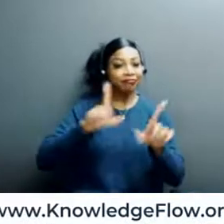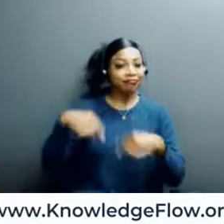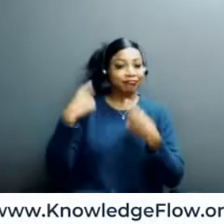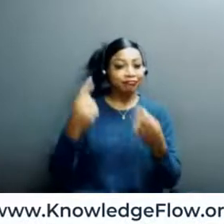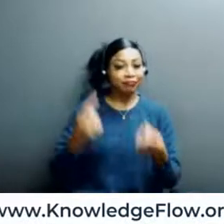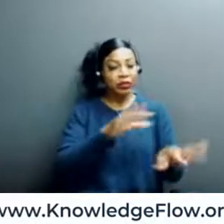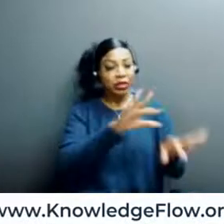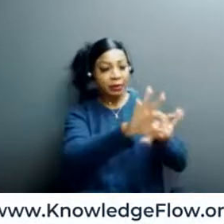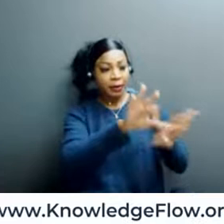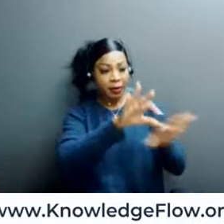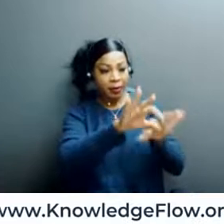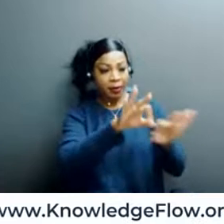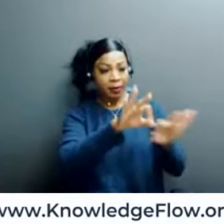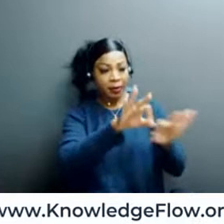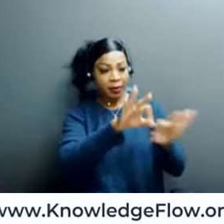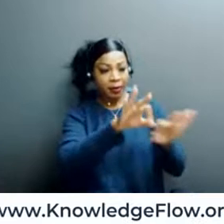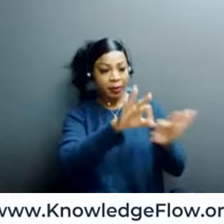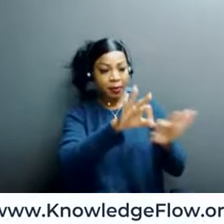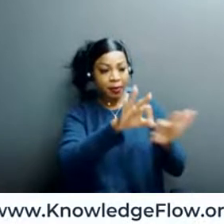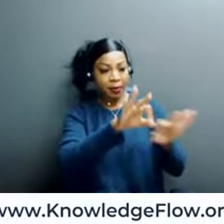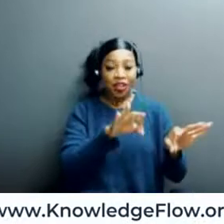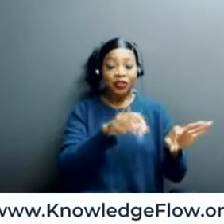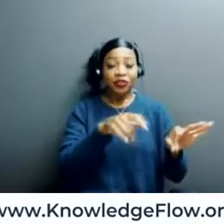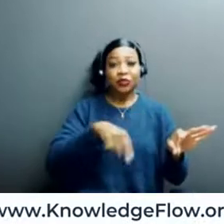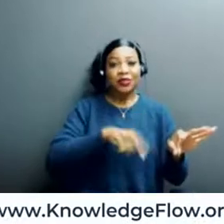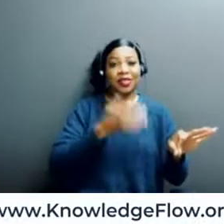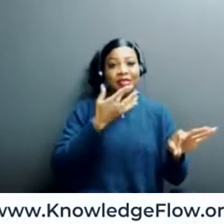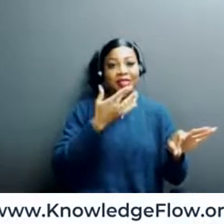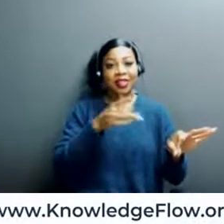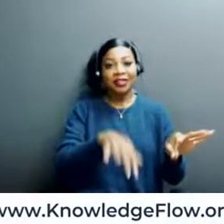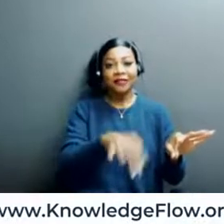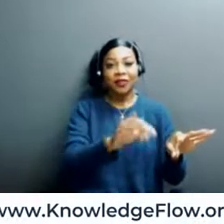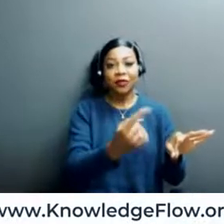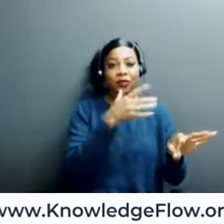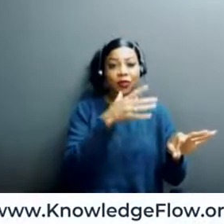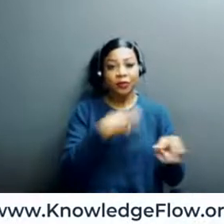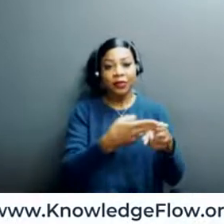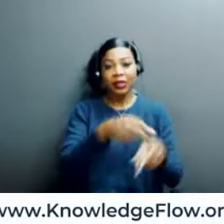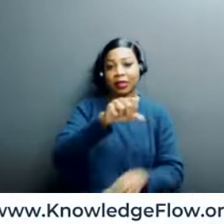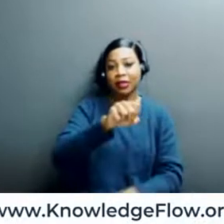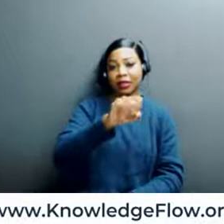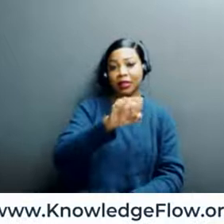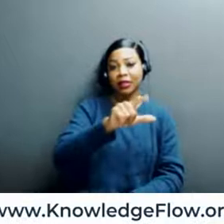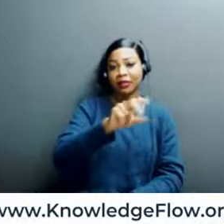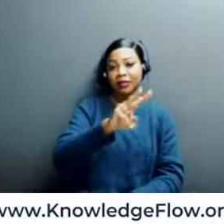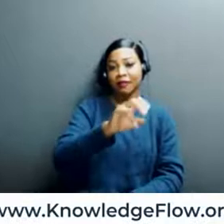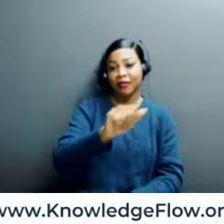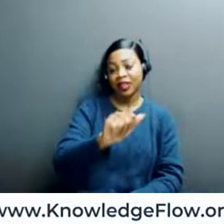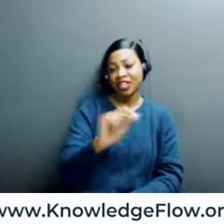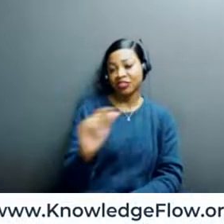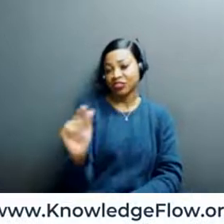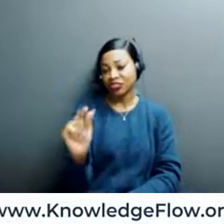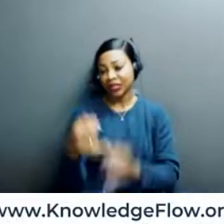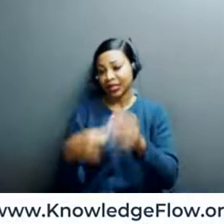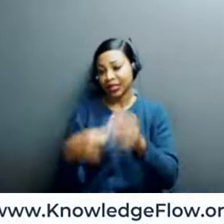selected, we were very fortunate to find one particular woman, her name is Sylvia Gelman. You can find her on our website if you go to